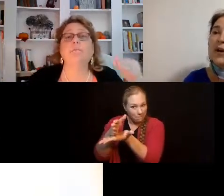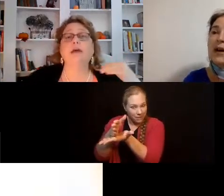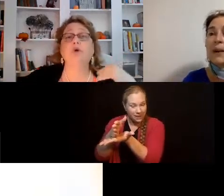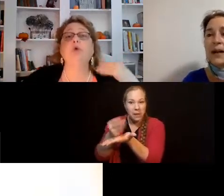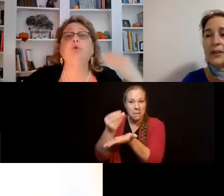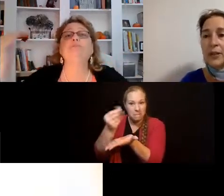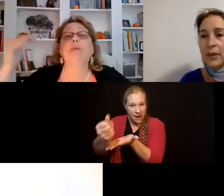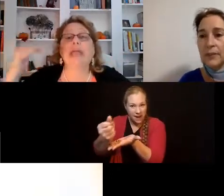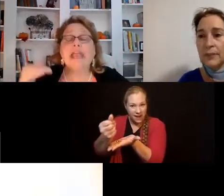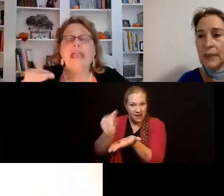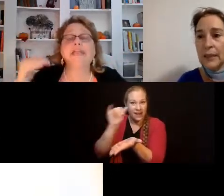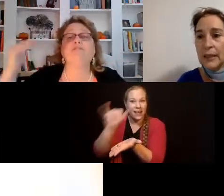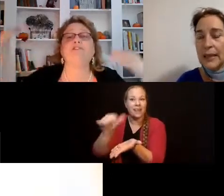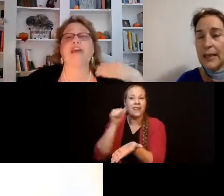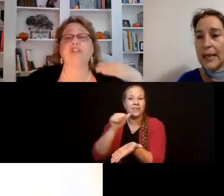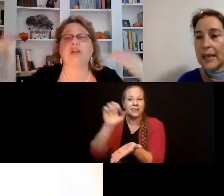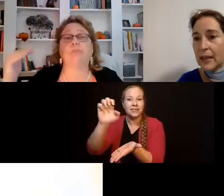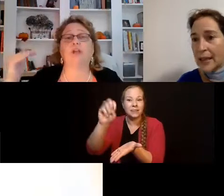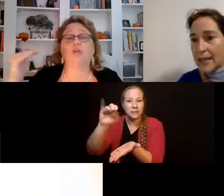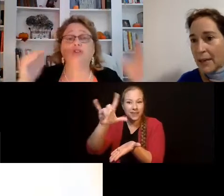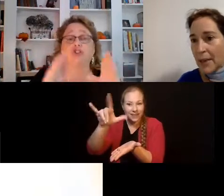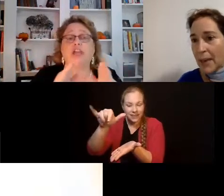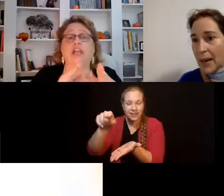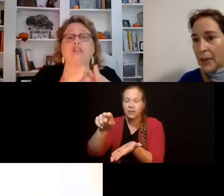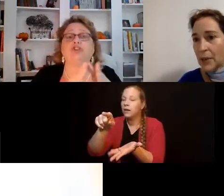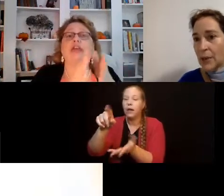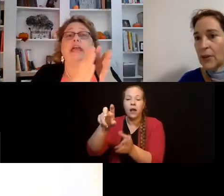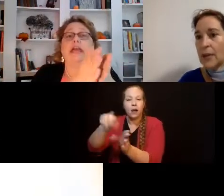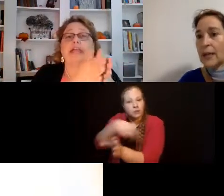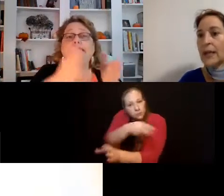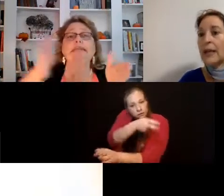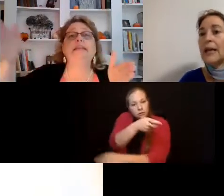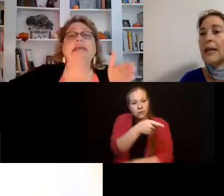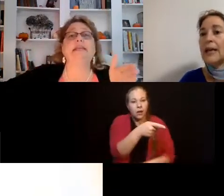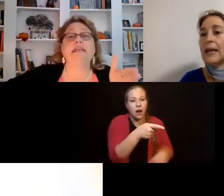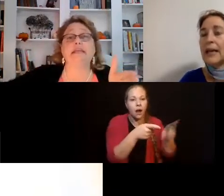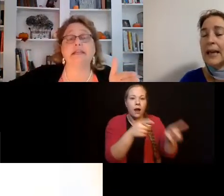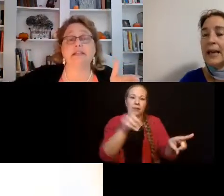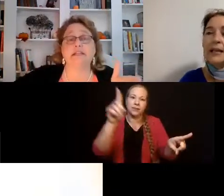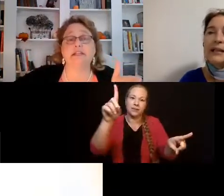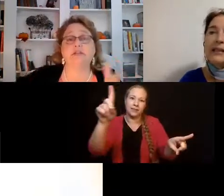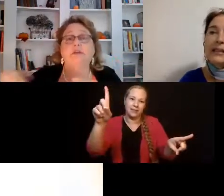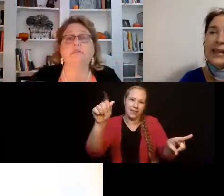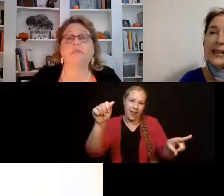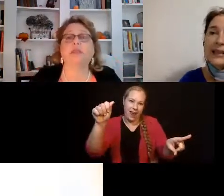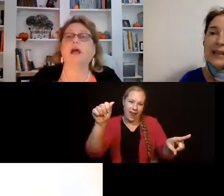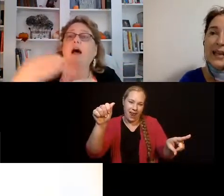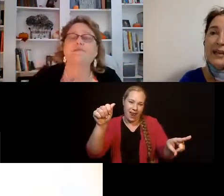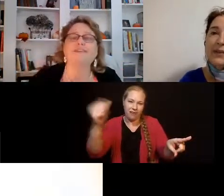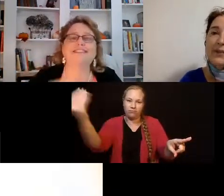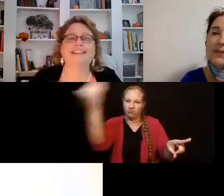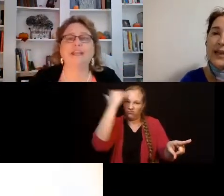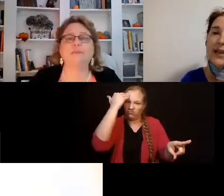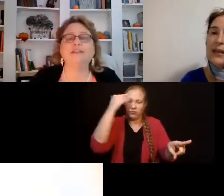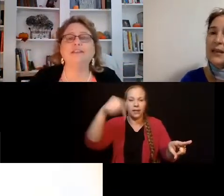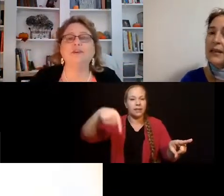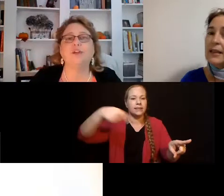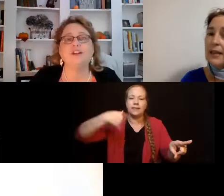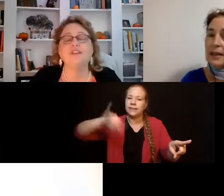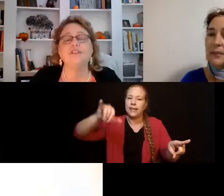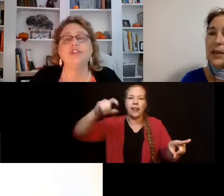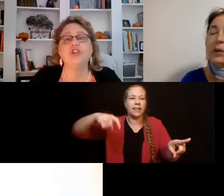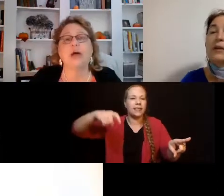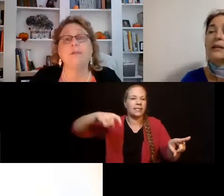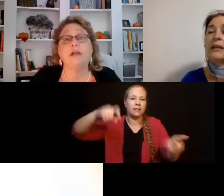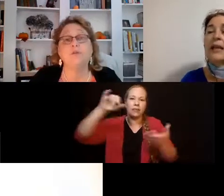but who was paying for that job coach changed, and DDA then continued. Obviously, Emily